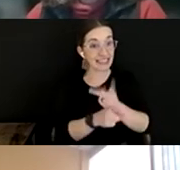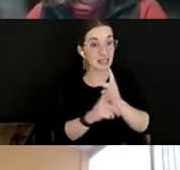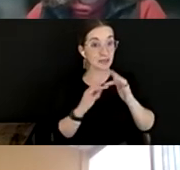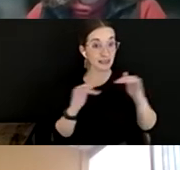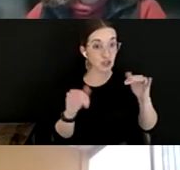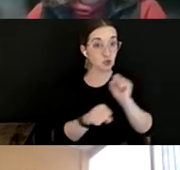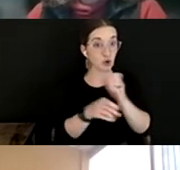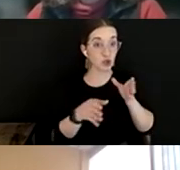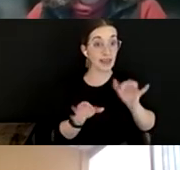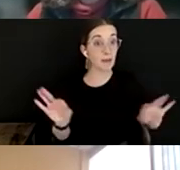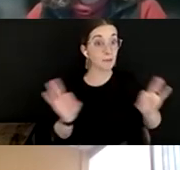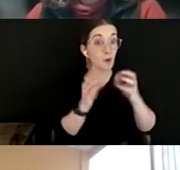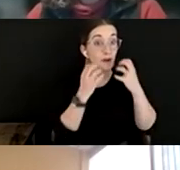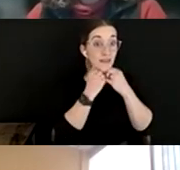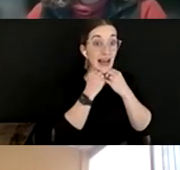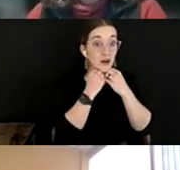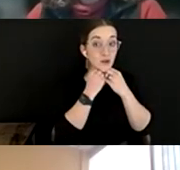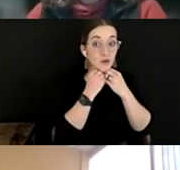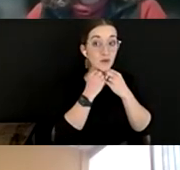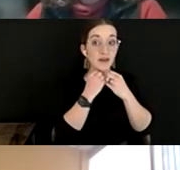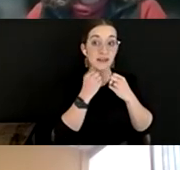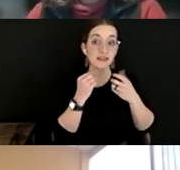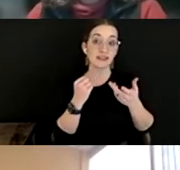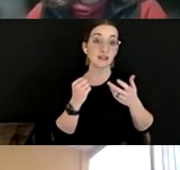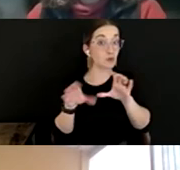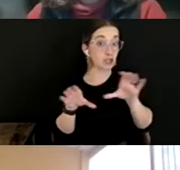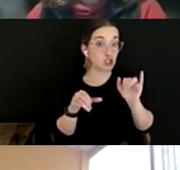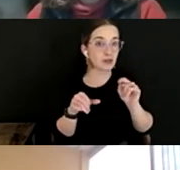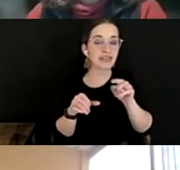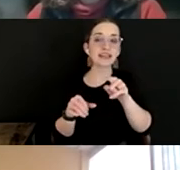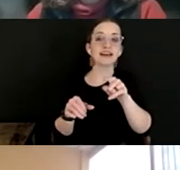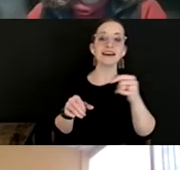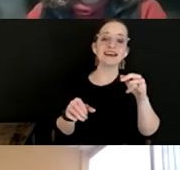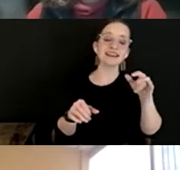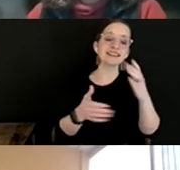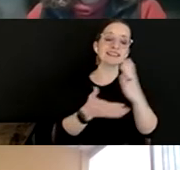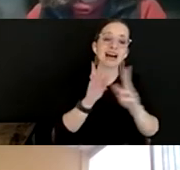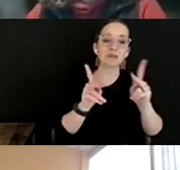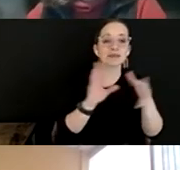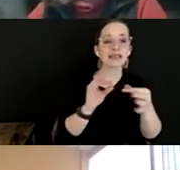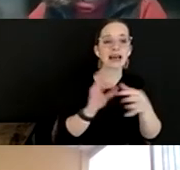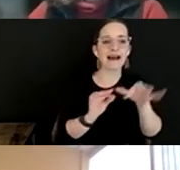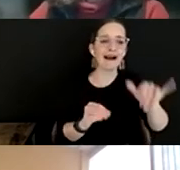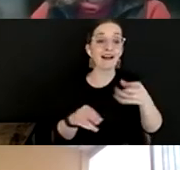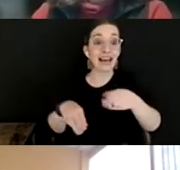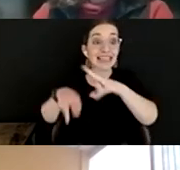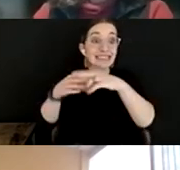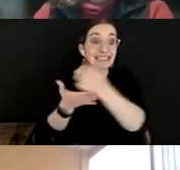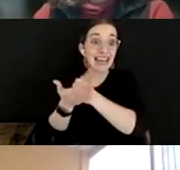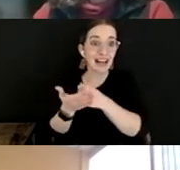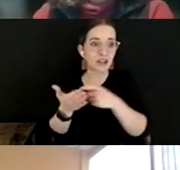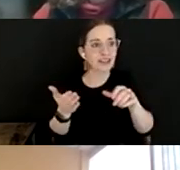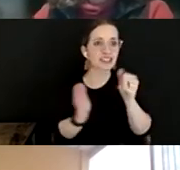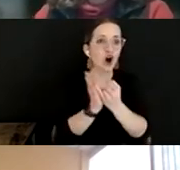from people saying, you know what, that means you re going to have one less artist on the festival stage. That s an artist fee. And I said, well, this is the cost of doing